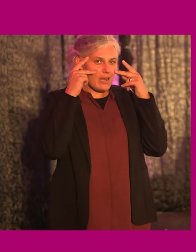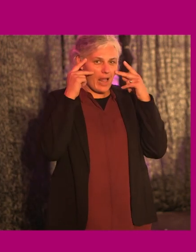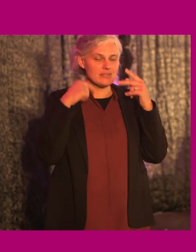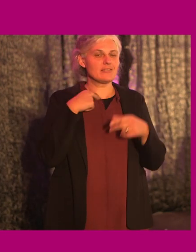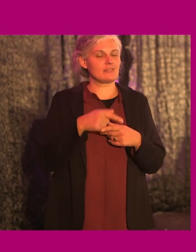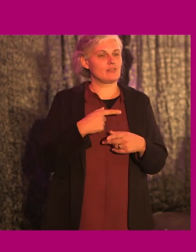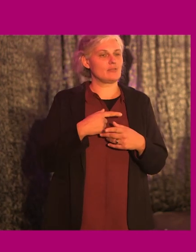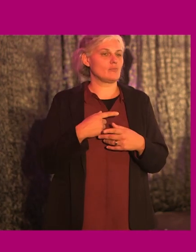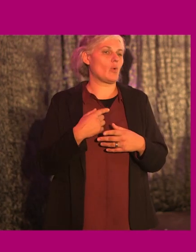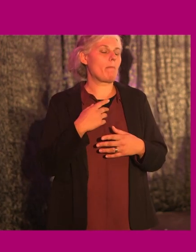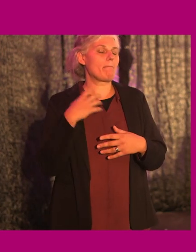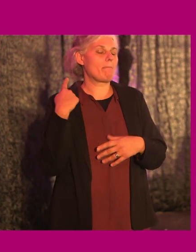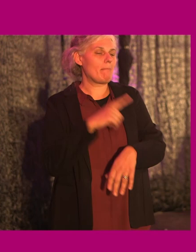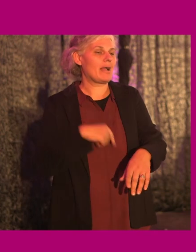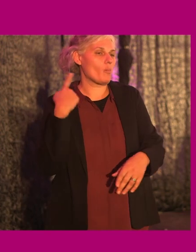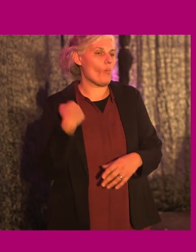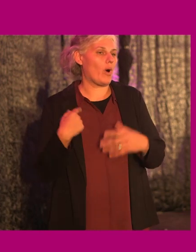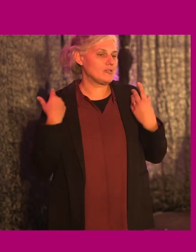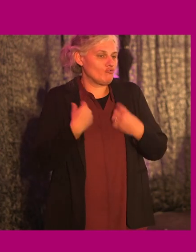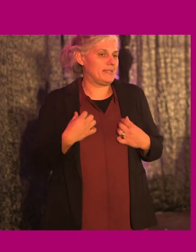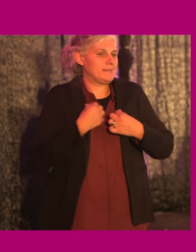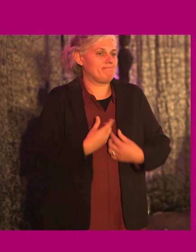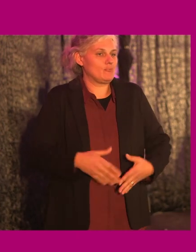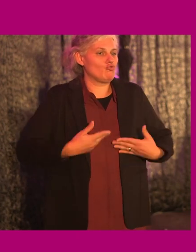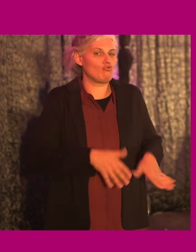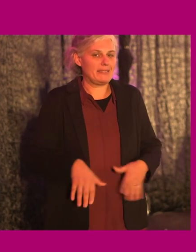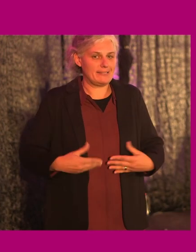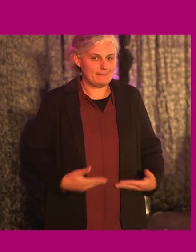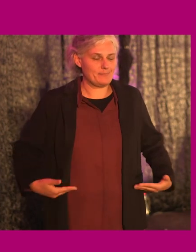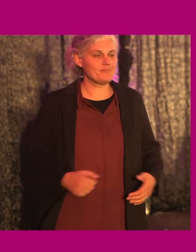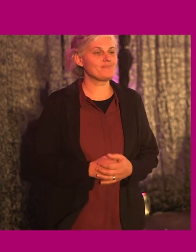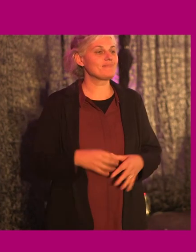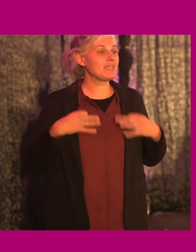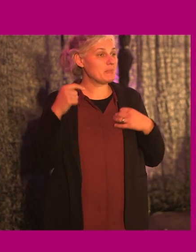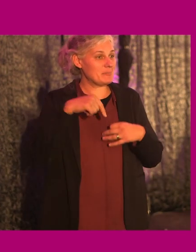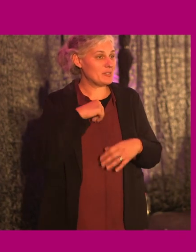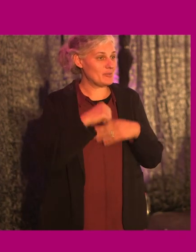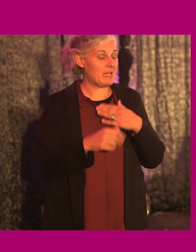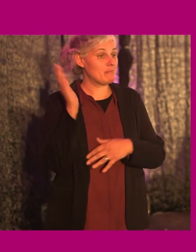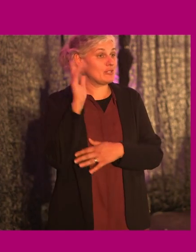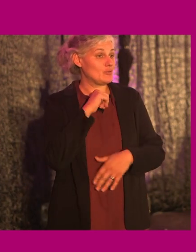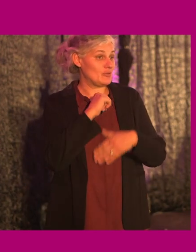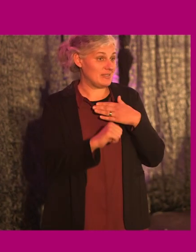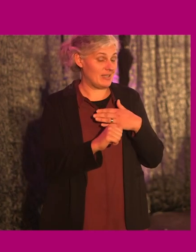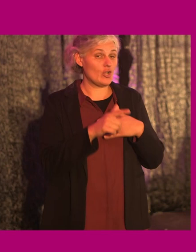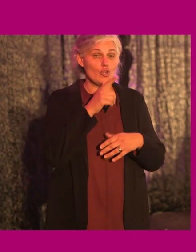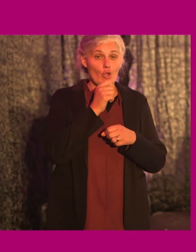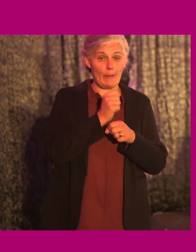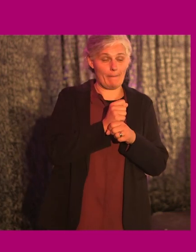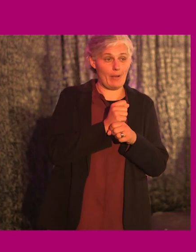blazer and a black and white dress. And as I say, I'm really delighted to be here today. So my presentation is actually going to cover